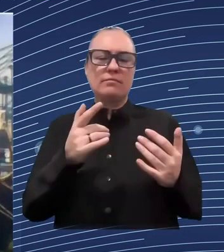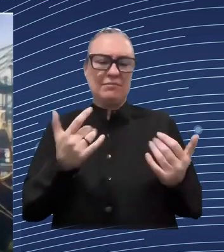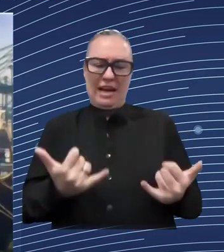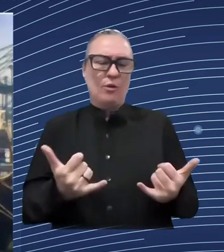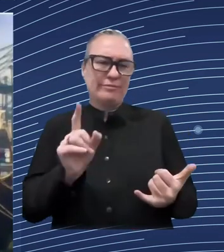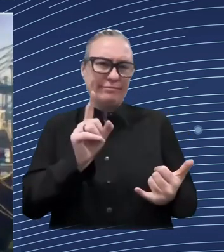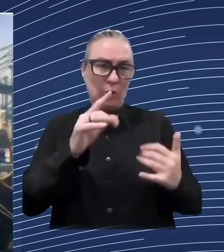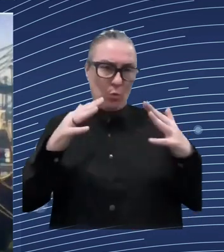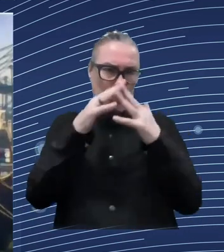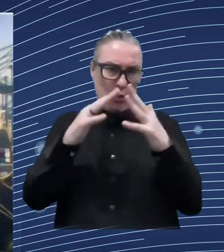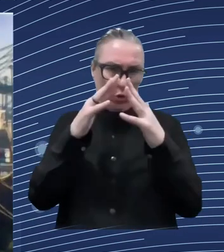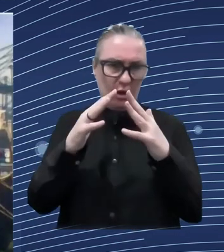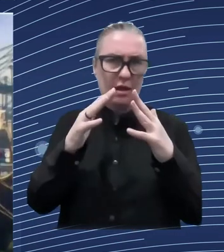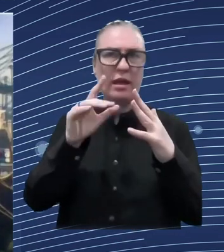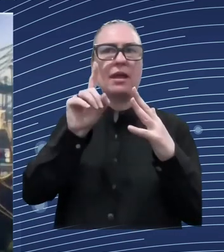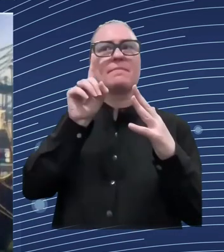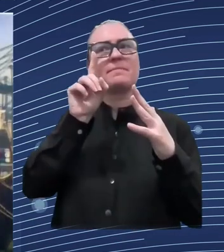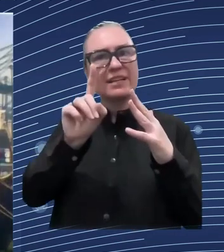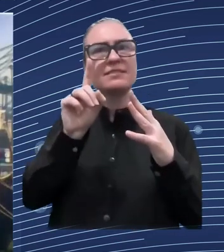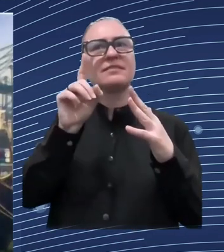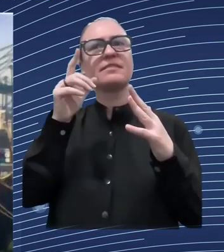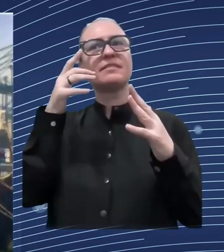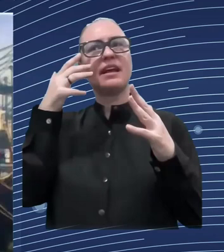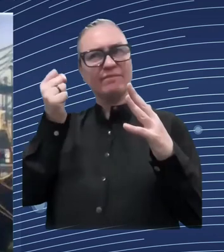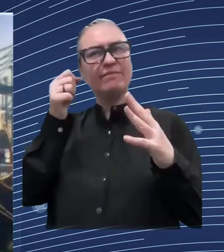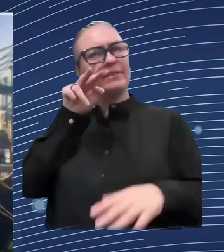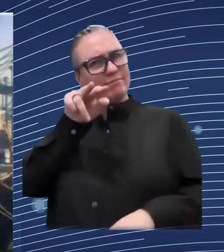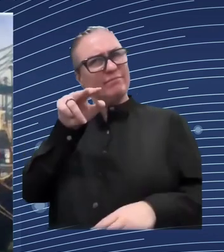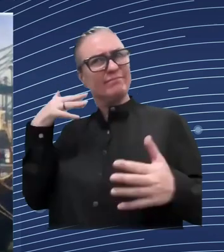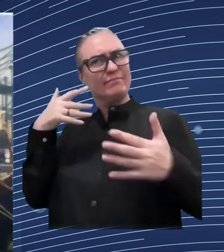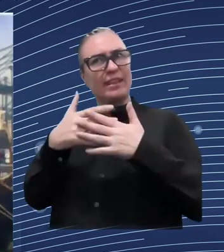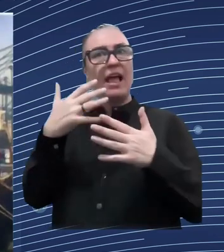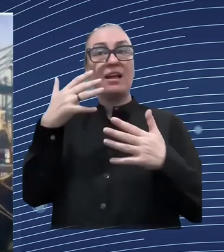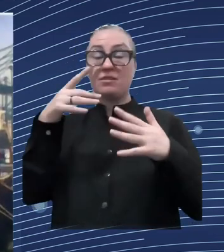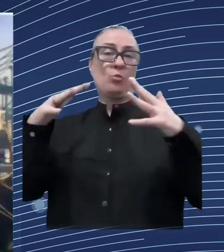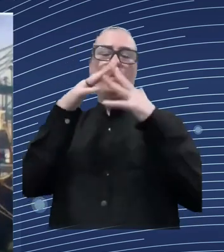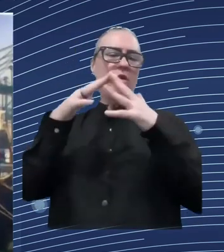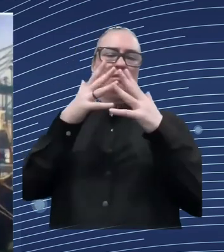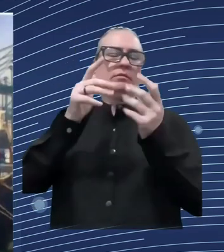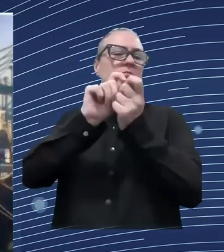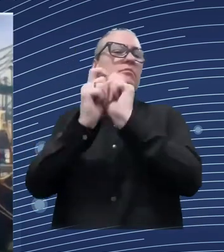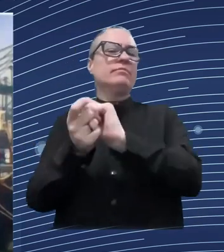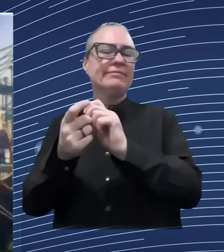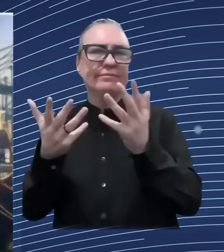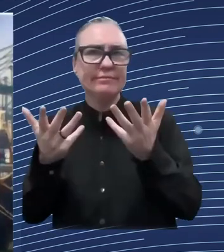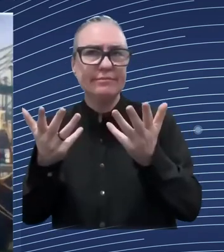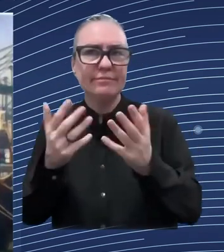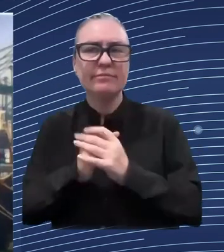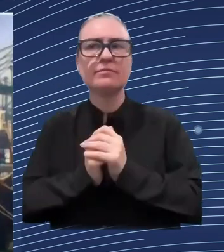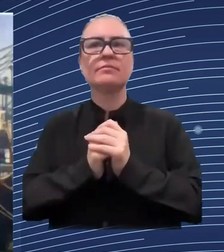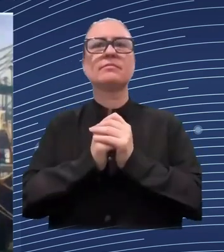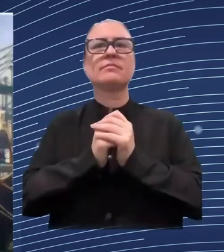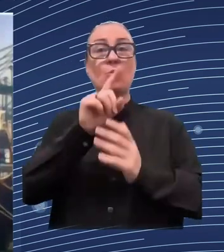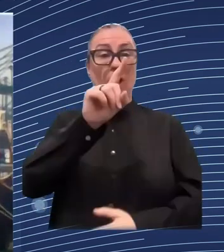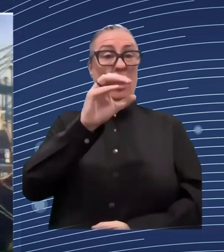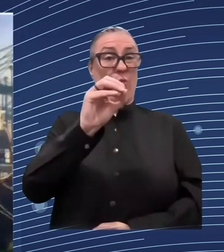1971 so this is an area where we have asked them to to try to look into to see further alignment with